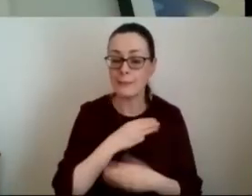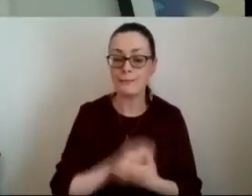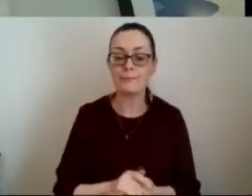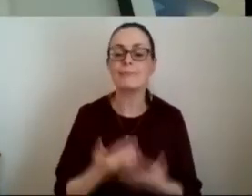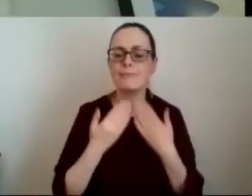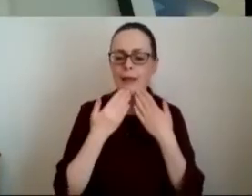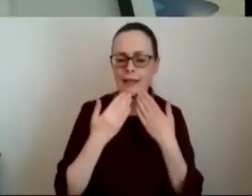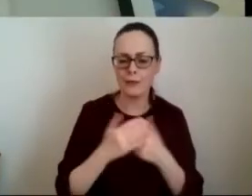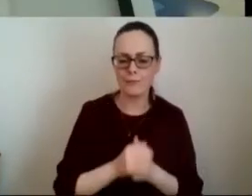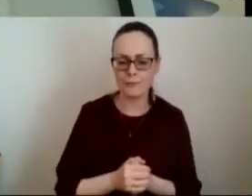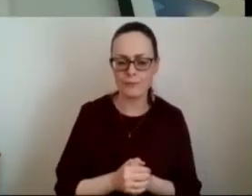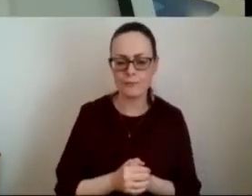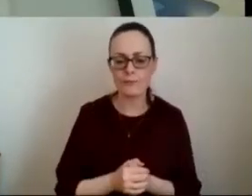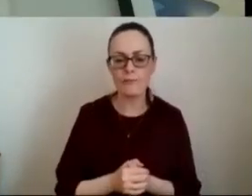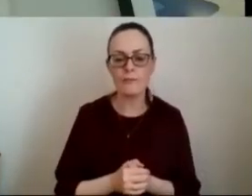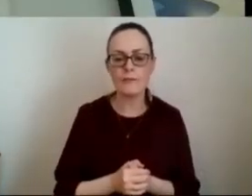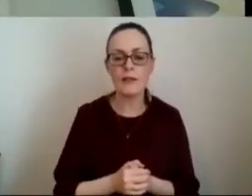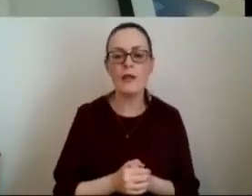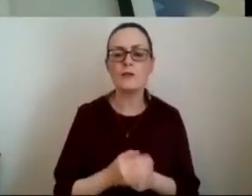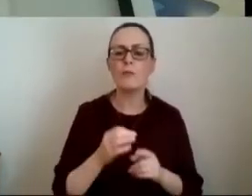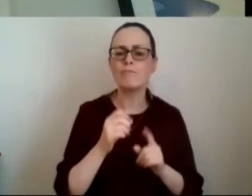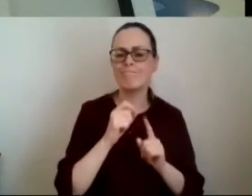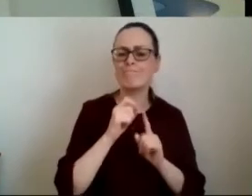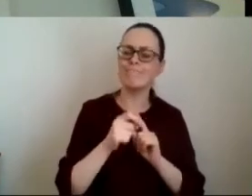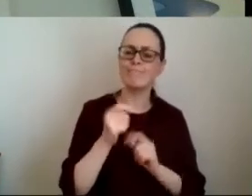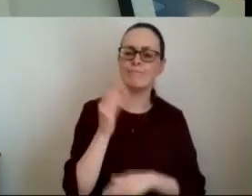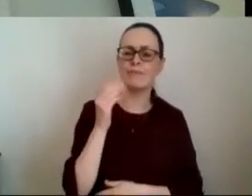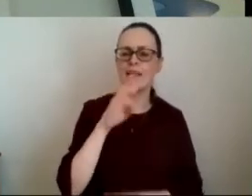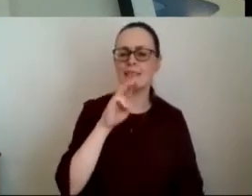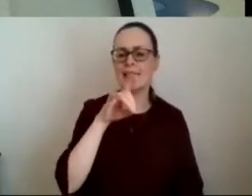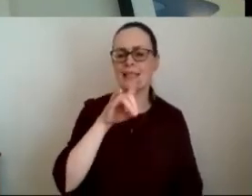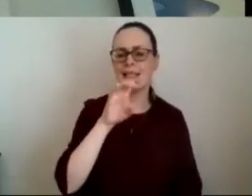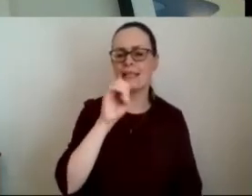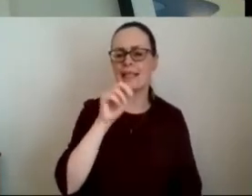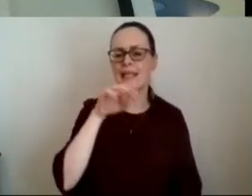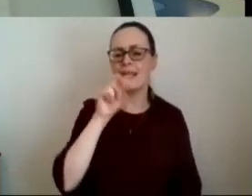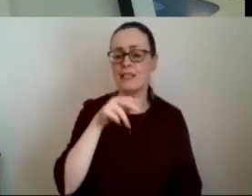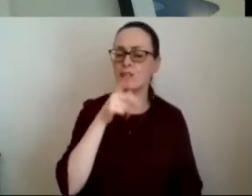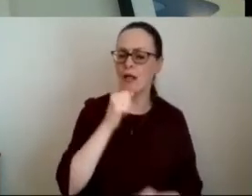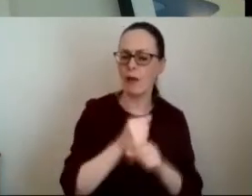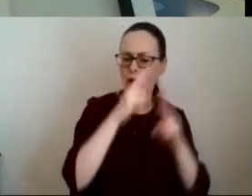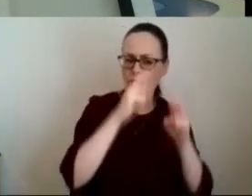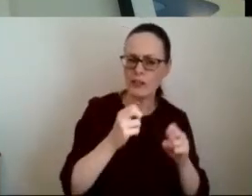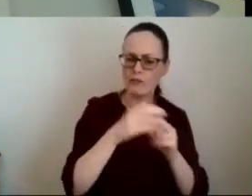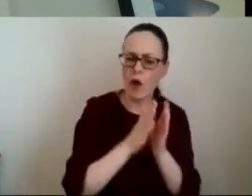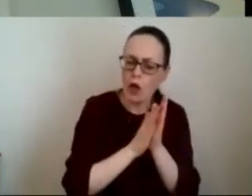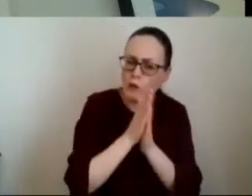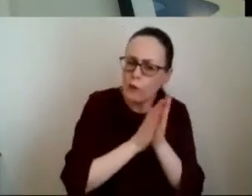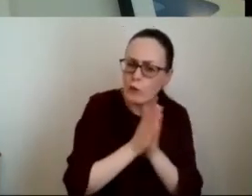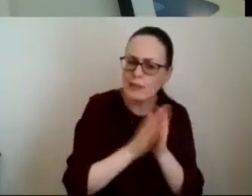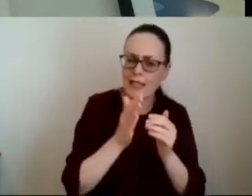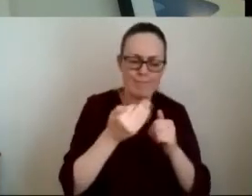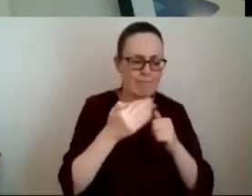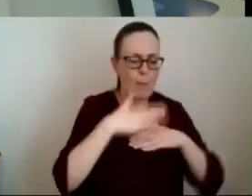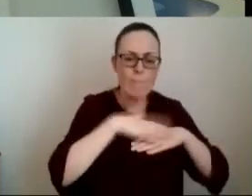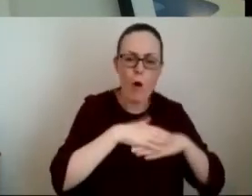professor heenan talked about the finding in her new research about enthusiasm for further cross-border cooperation